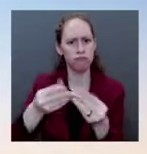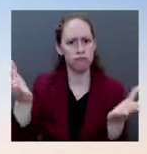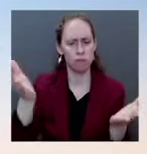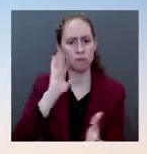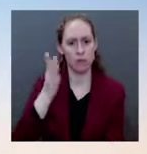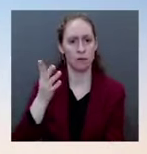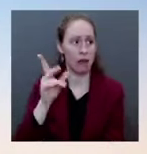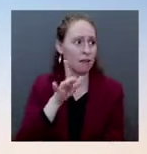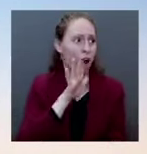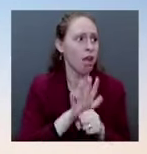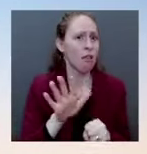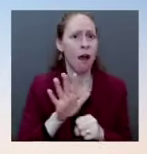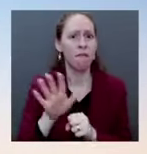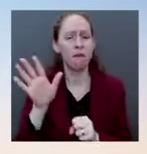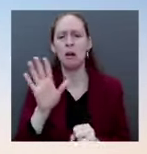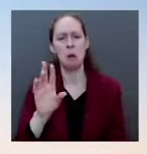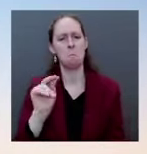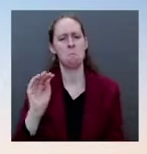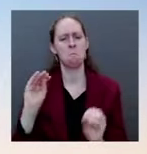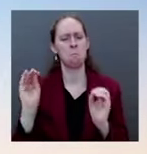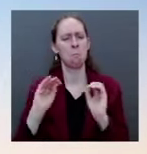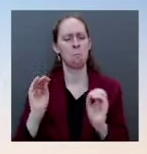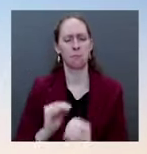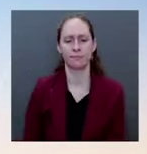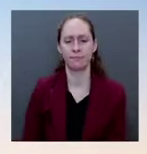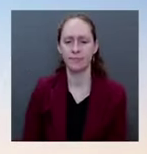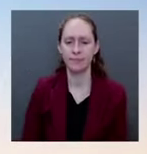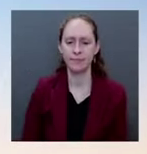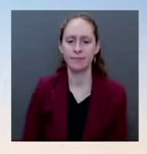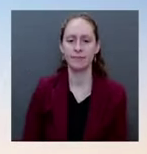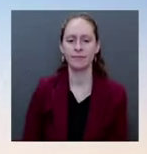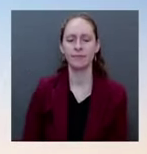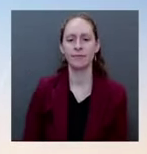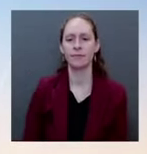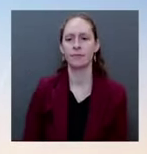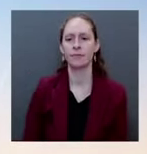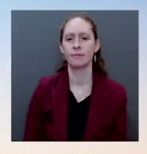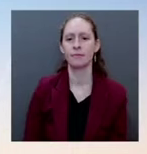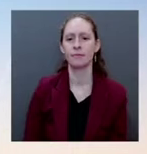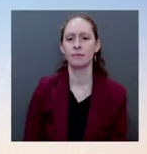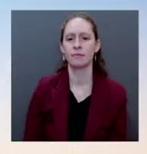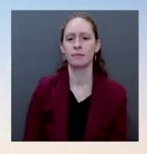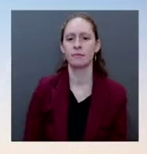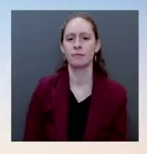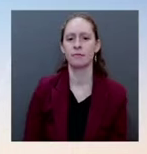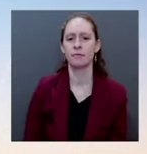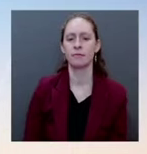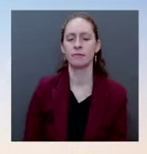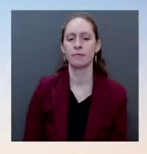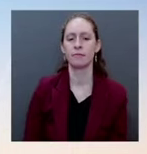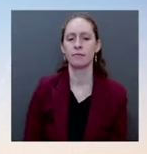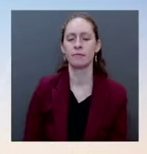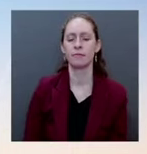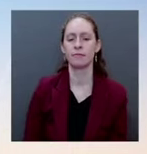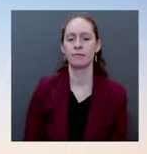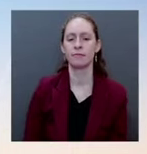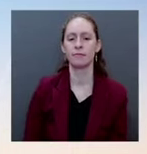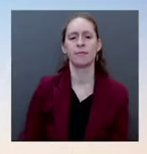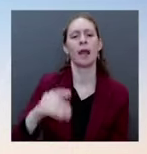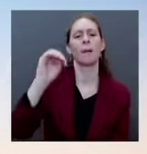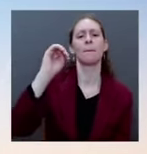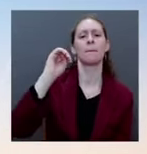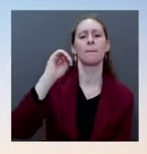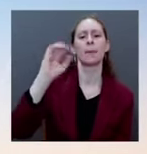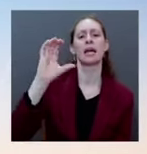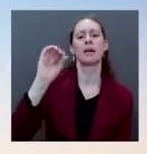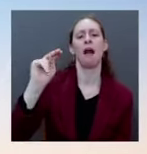Your response to Mitch McConnell today, who had some strong words for the President, called his speech a rant, incoherent, profoundly unpresidential, but he also accused the President of